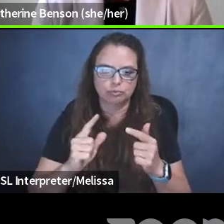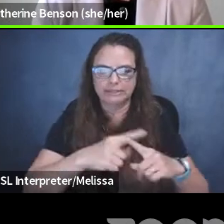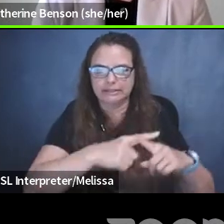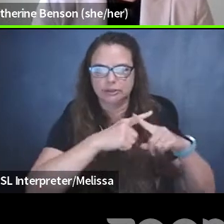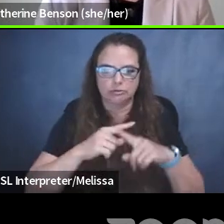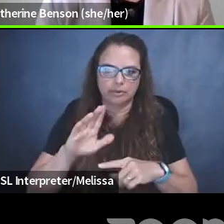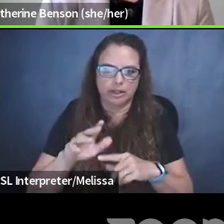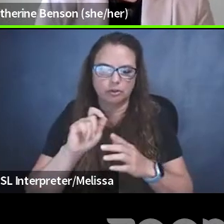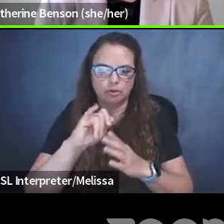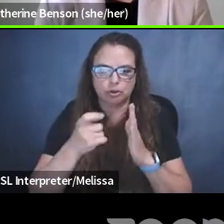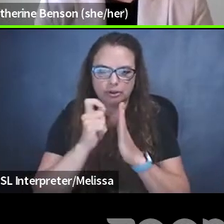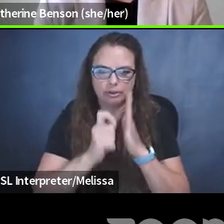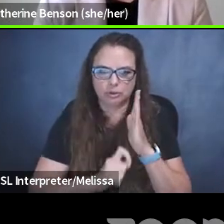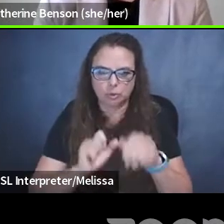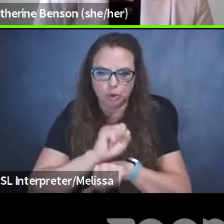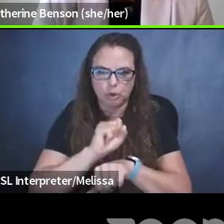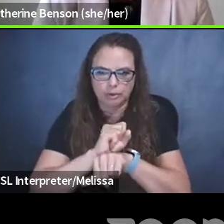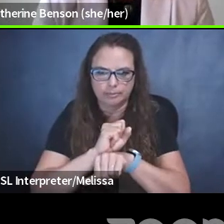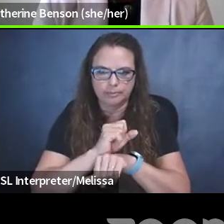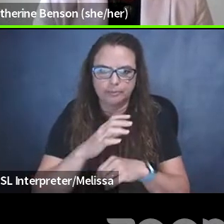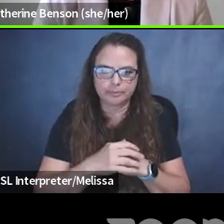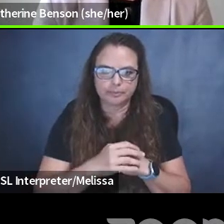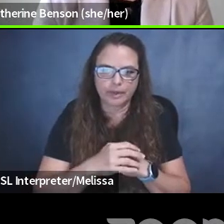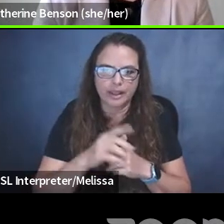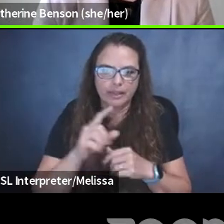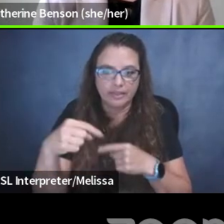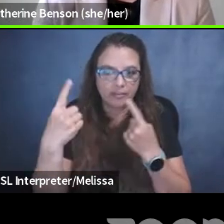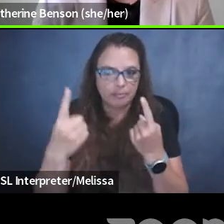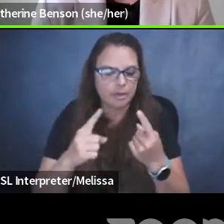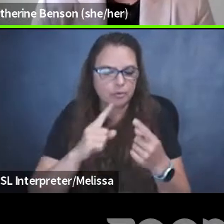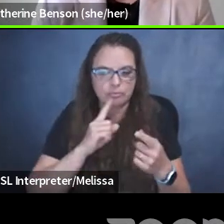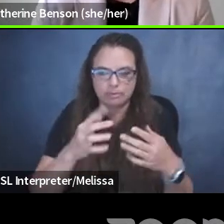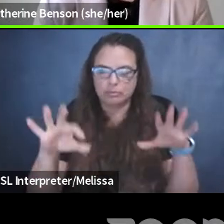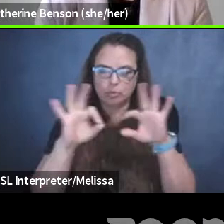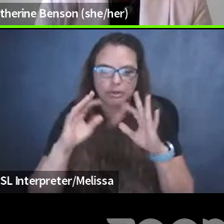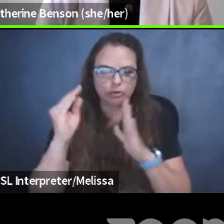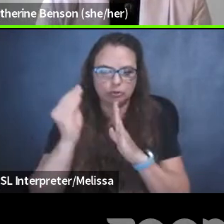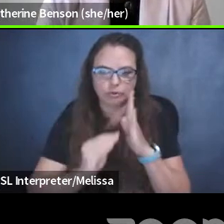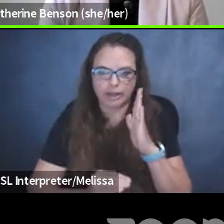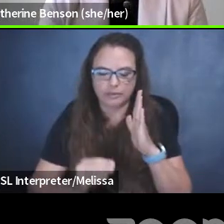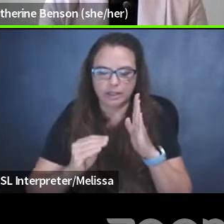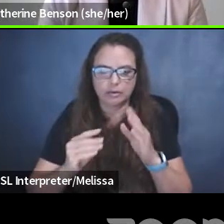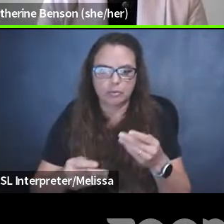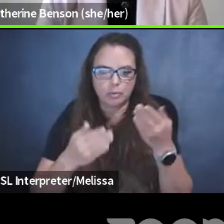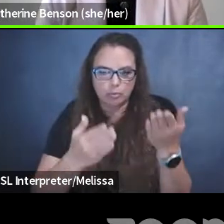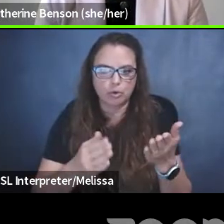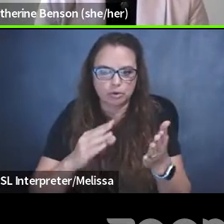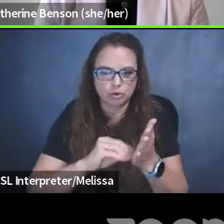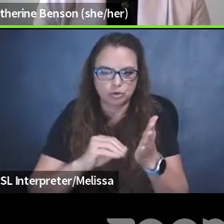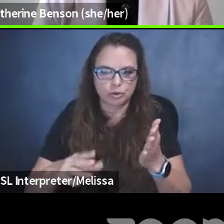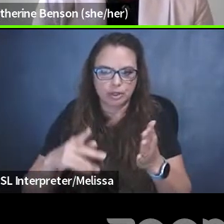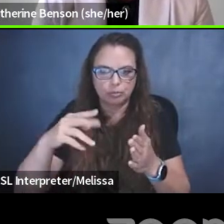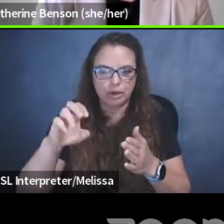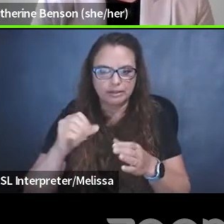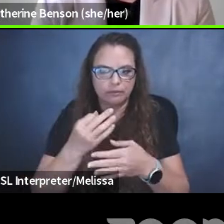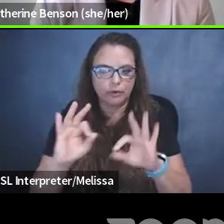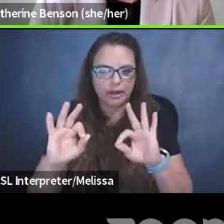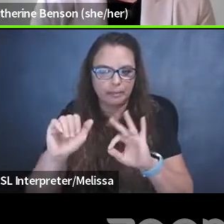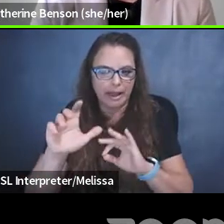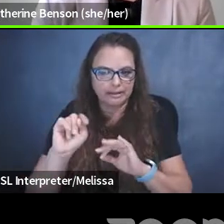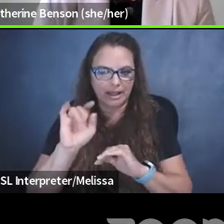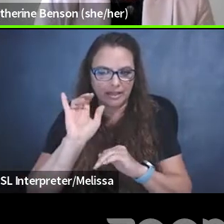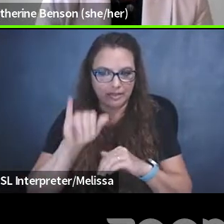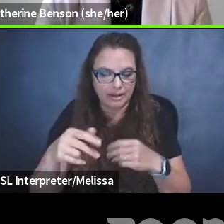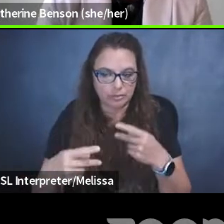rights of student journalists in Canada. They've been instrumental in drafting the proposed Student Press Freedom Act, which is a proposed